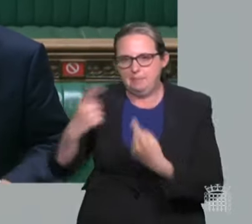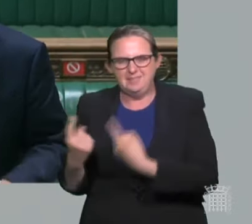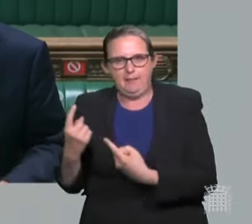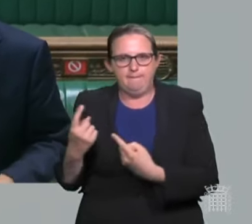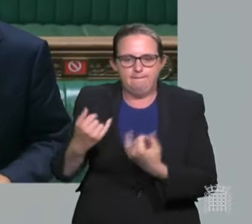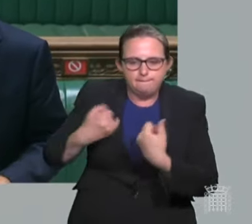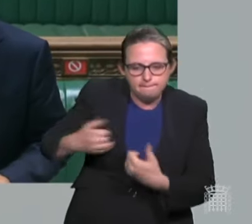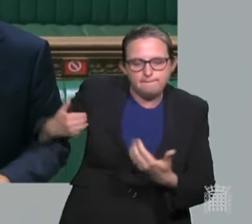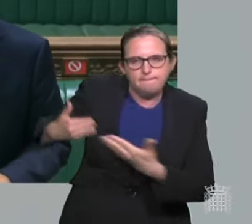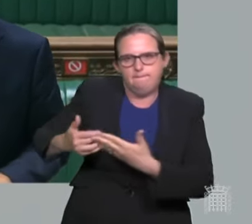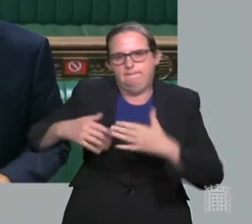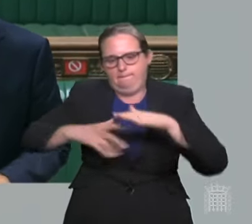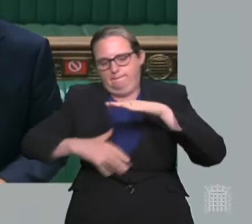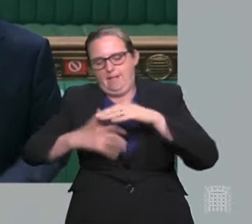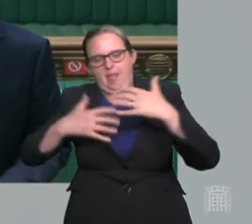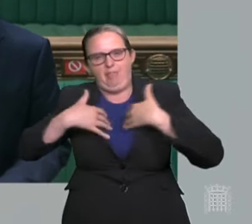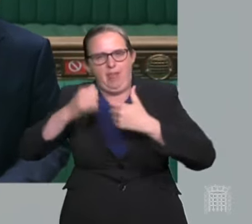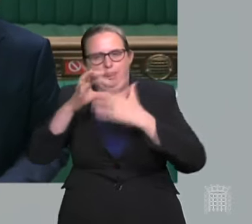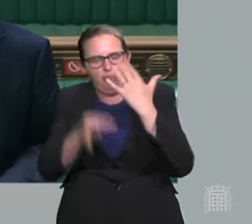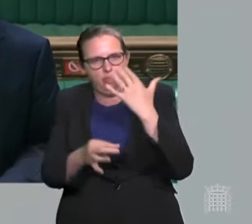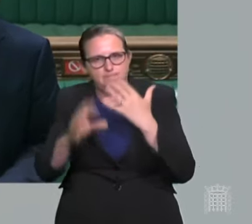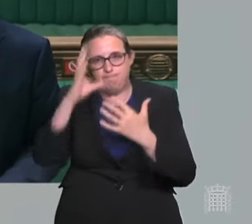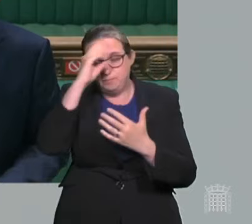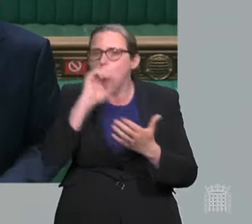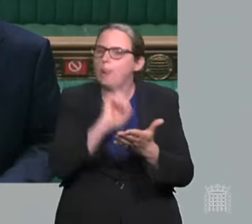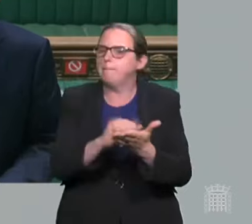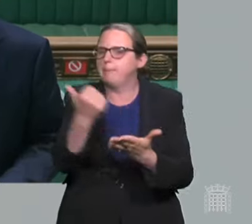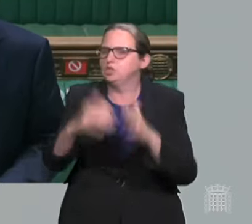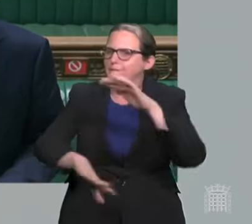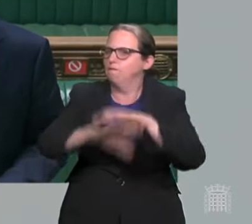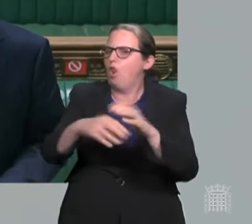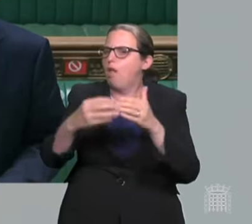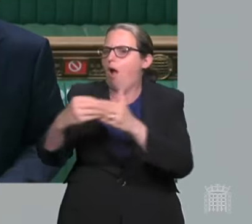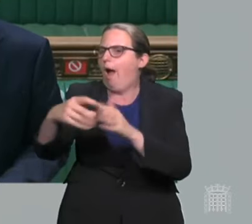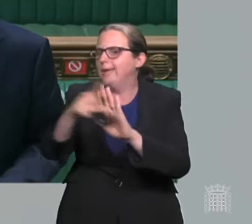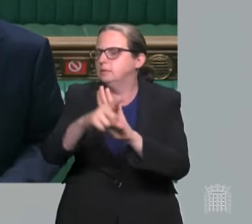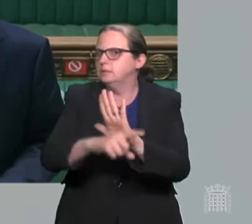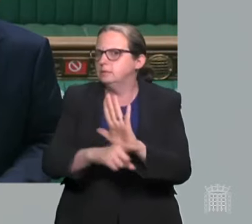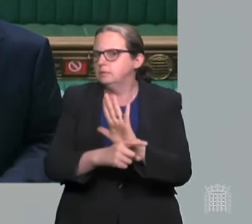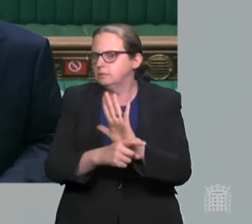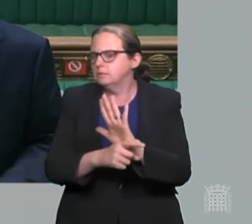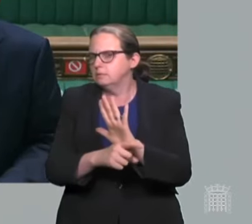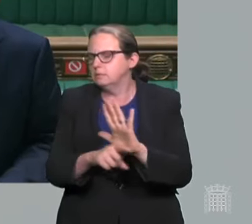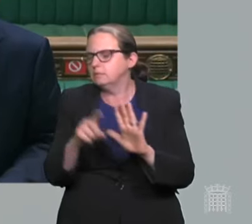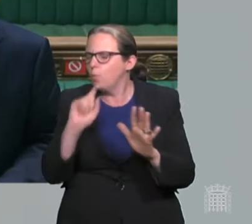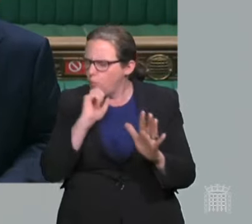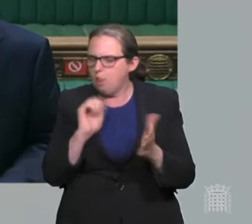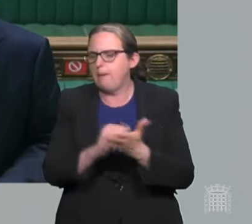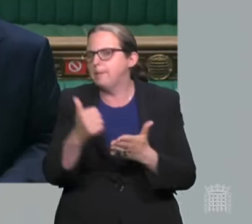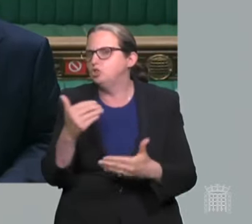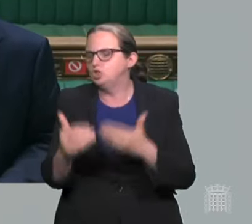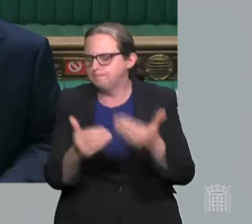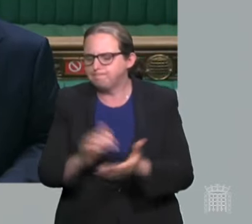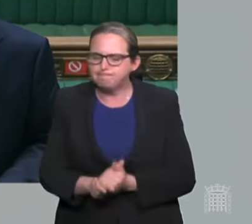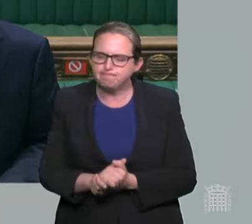how they can be anxious. We will be publishing further guidance along the lines that the Honourable Lady has mentioned. With